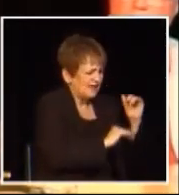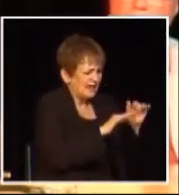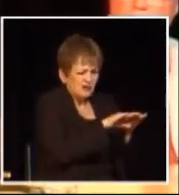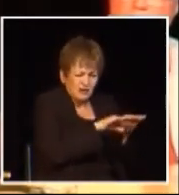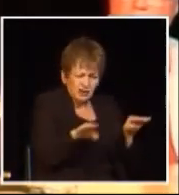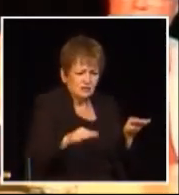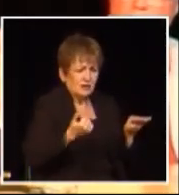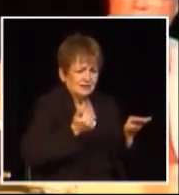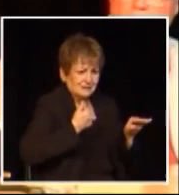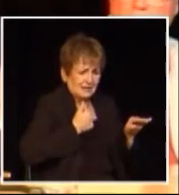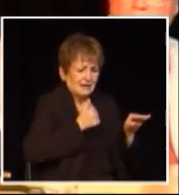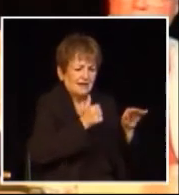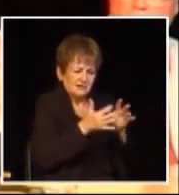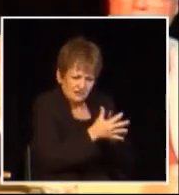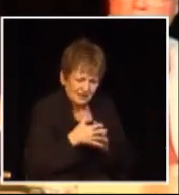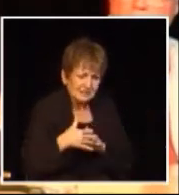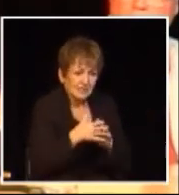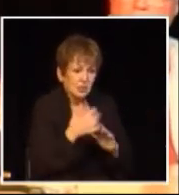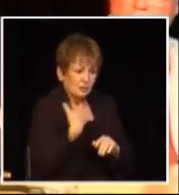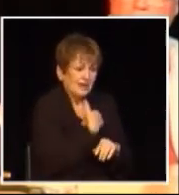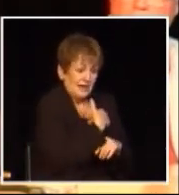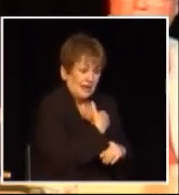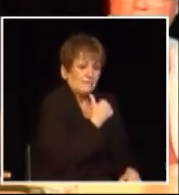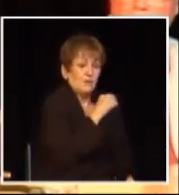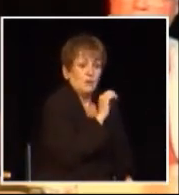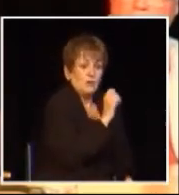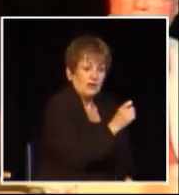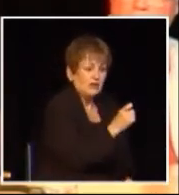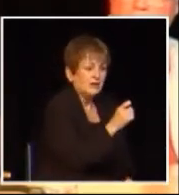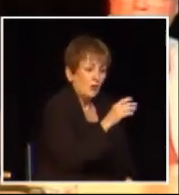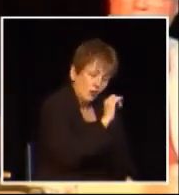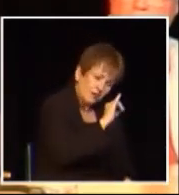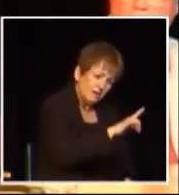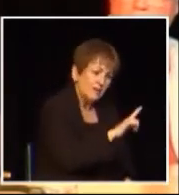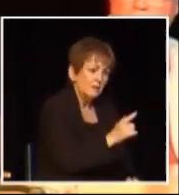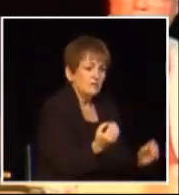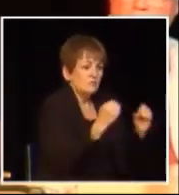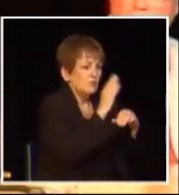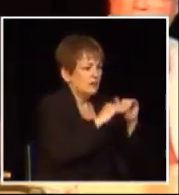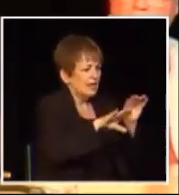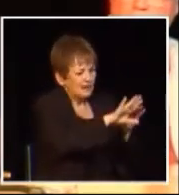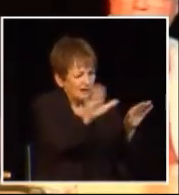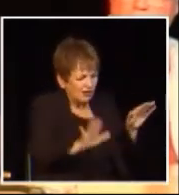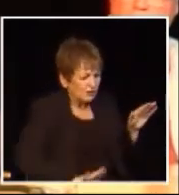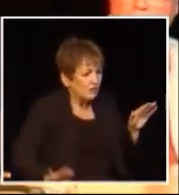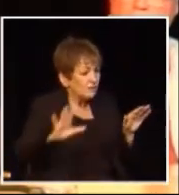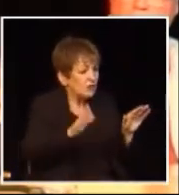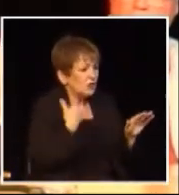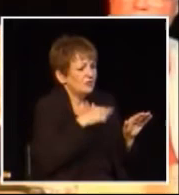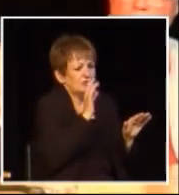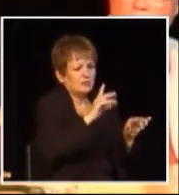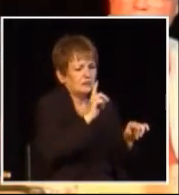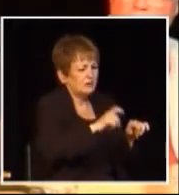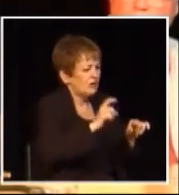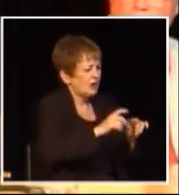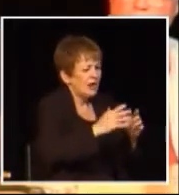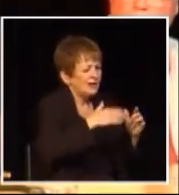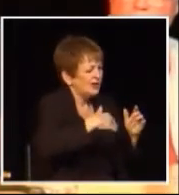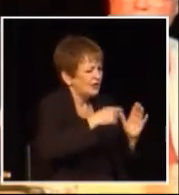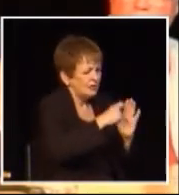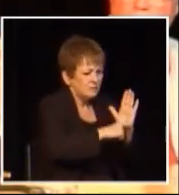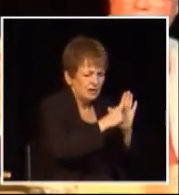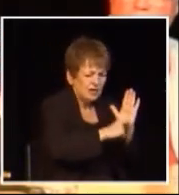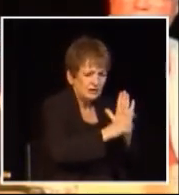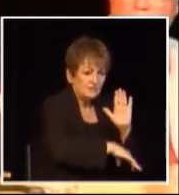continent we probably have more oil than most provinces we just haven't drilled for it all yet we are a resource